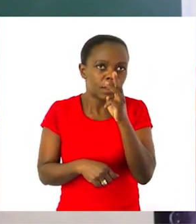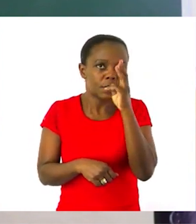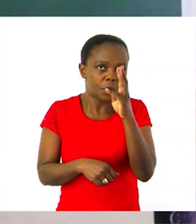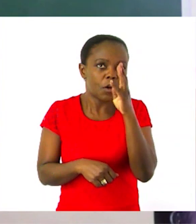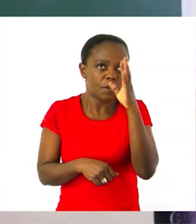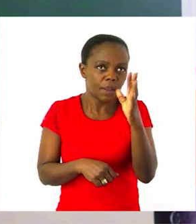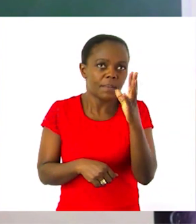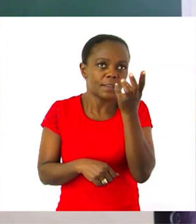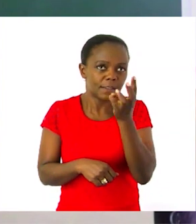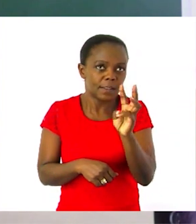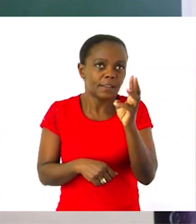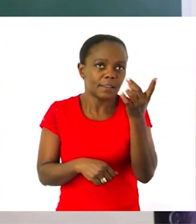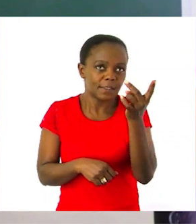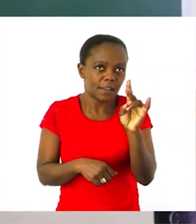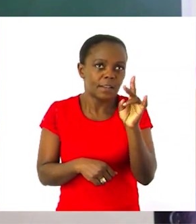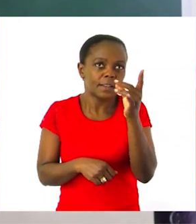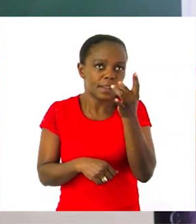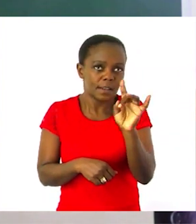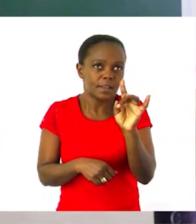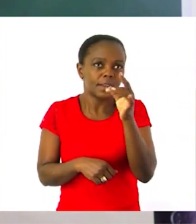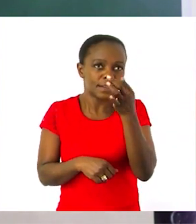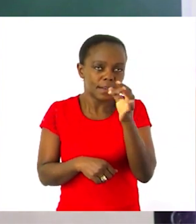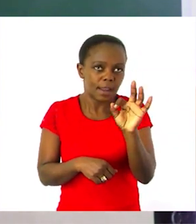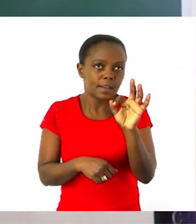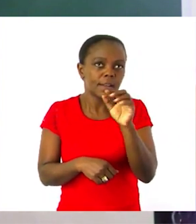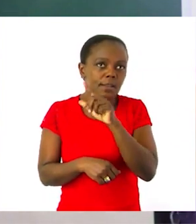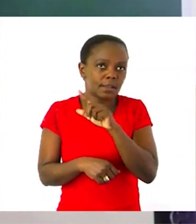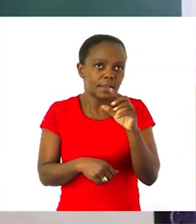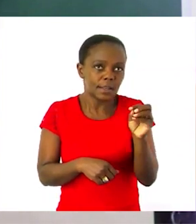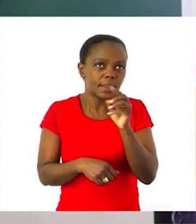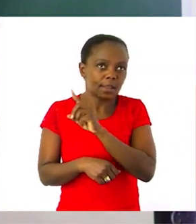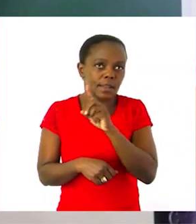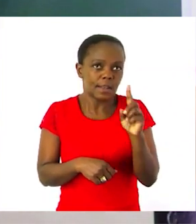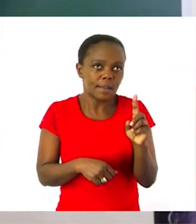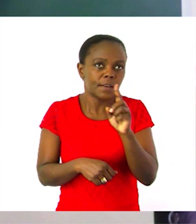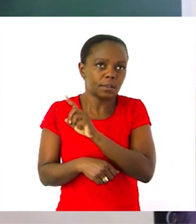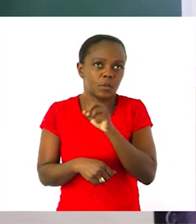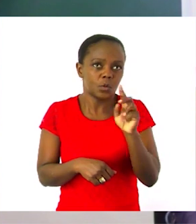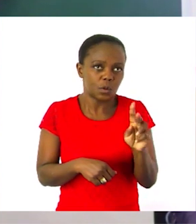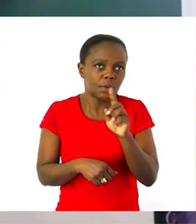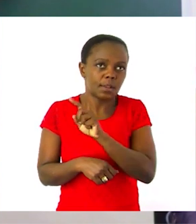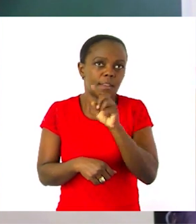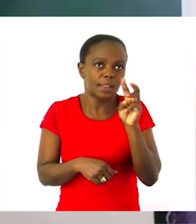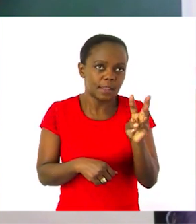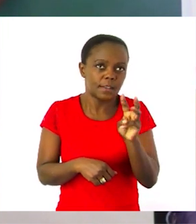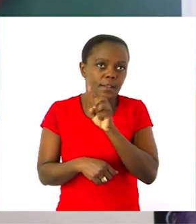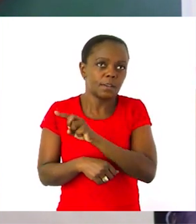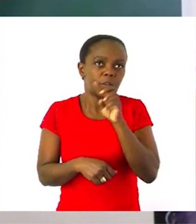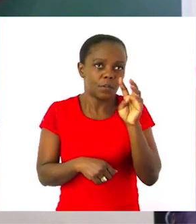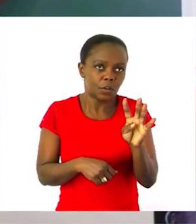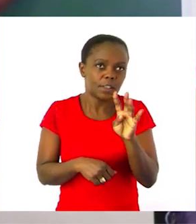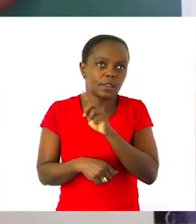five, six, seven, eight, nine, ten, eleven, twelve, thirteen,